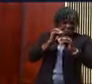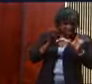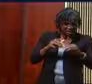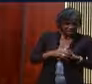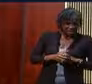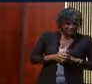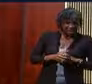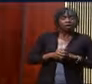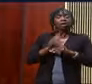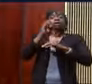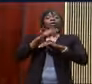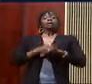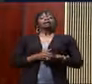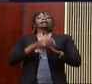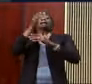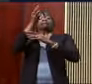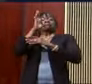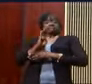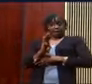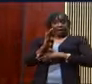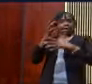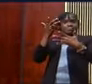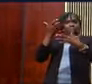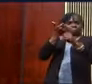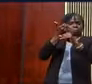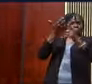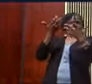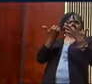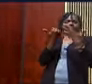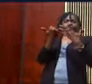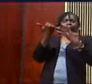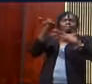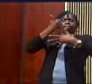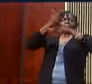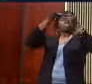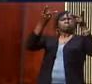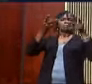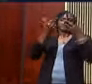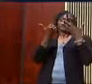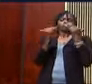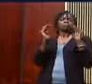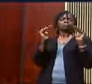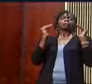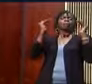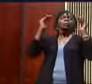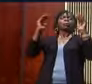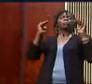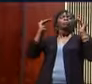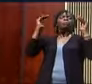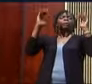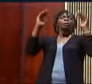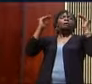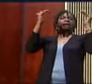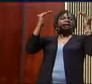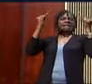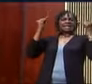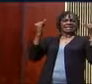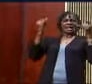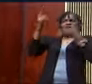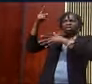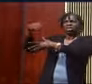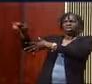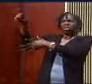now and God has raised you up. But in raising you up, you've become a bigger target in the